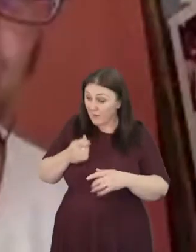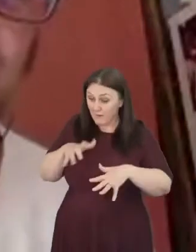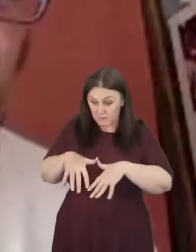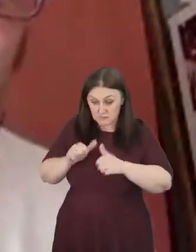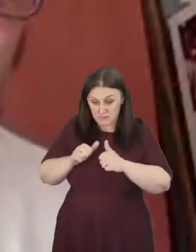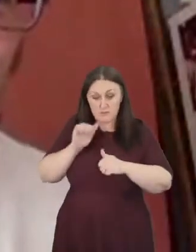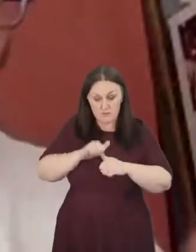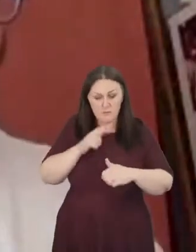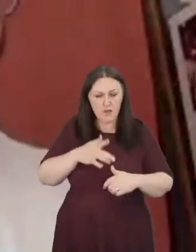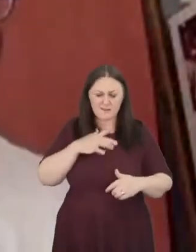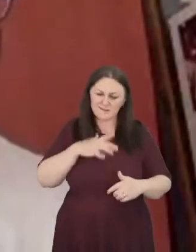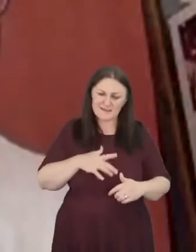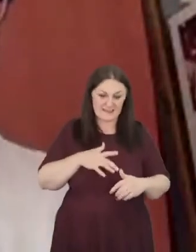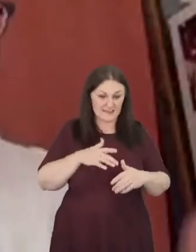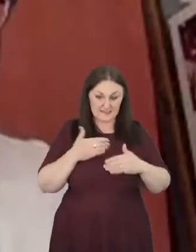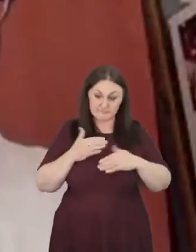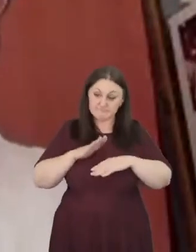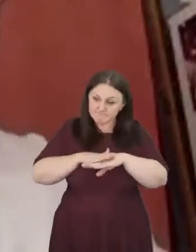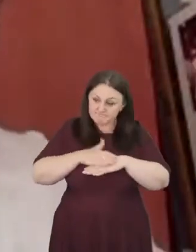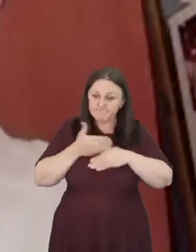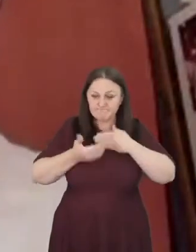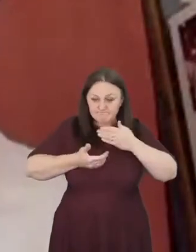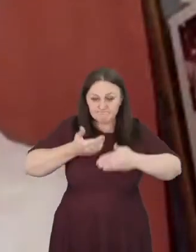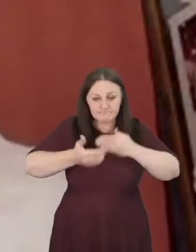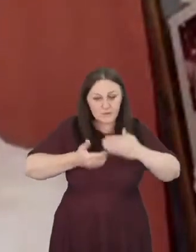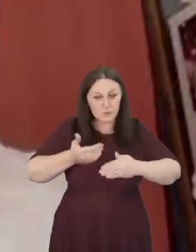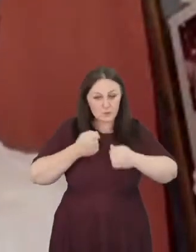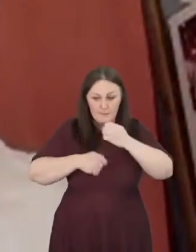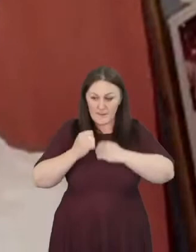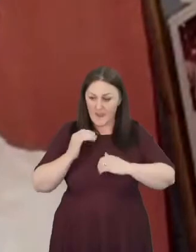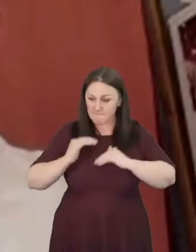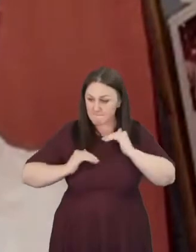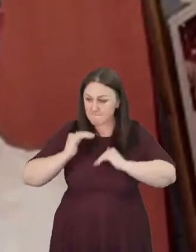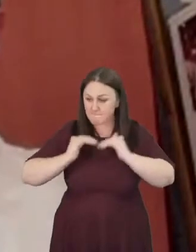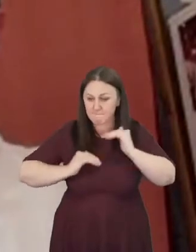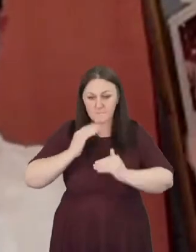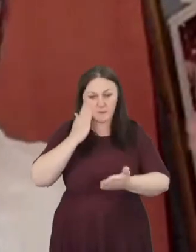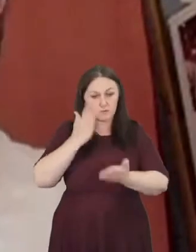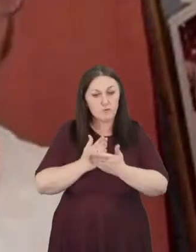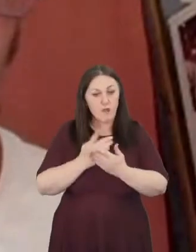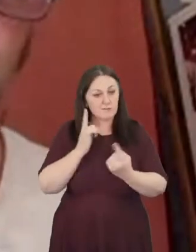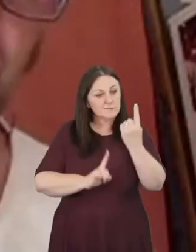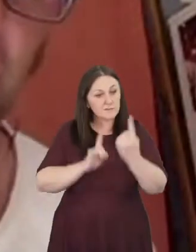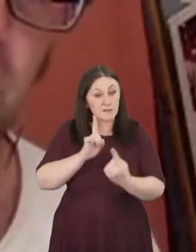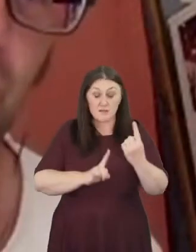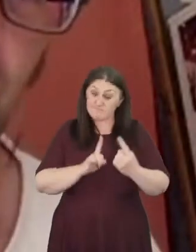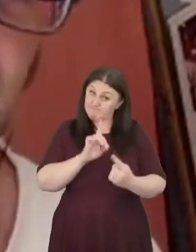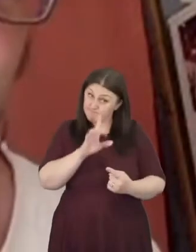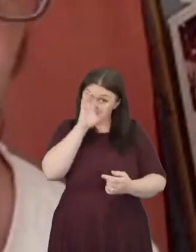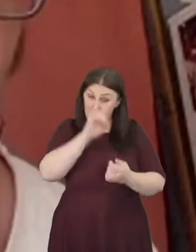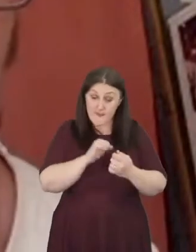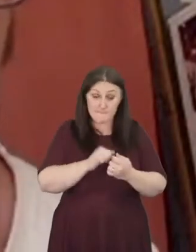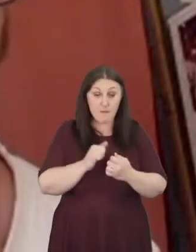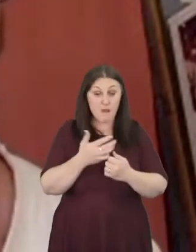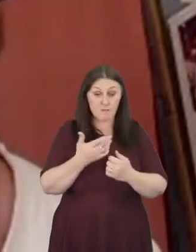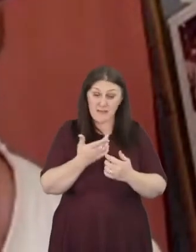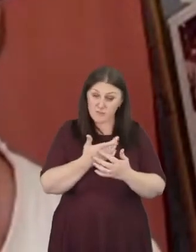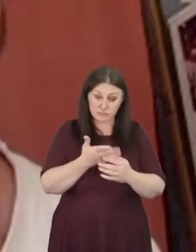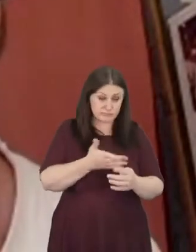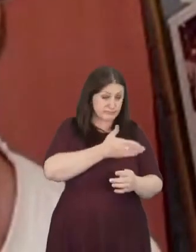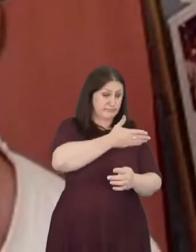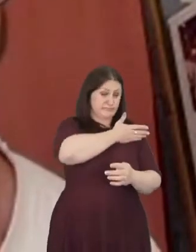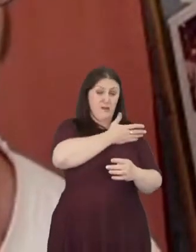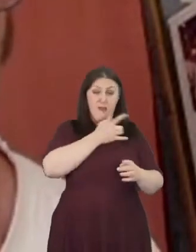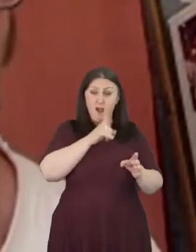a lot of time to build that trust i mean we got to remember we've got hundreds of years of racist history that we're reckoning with and